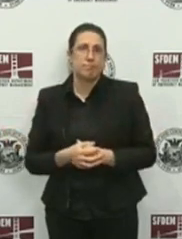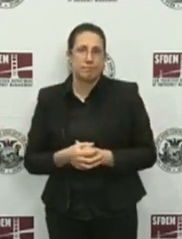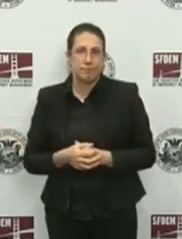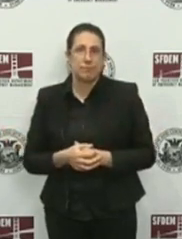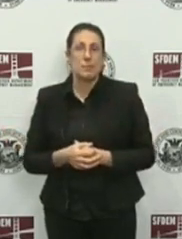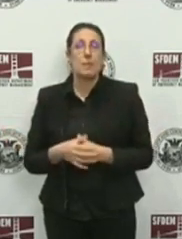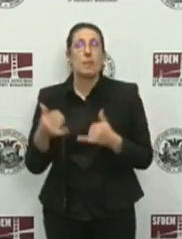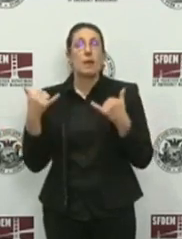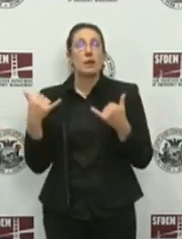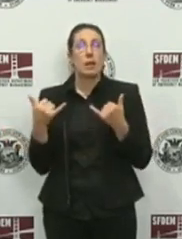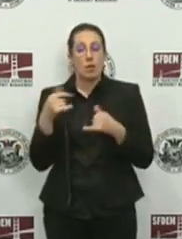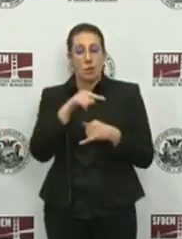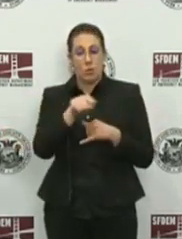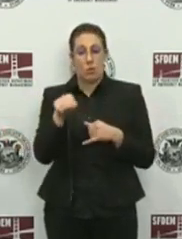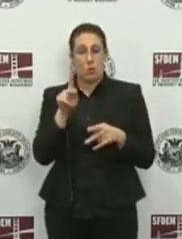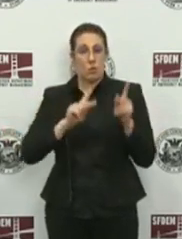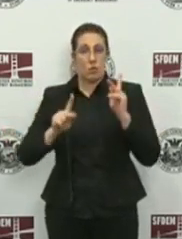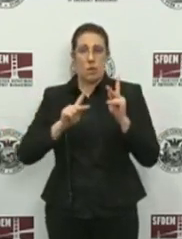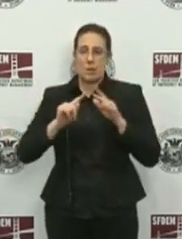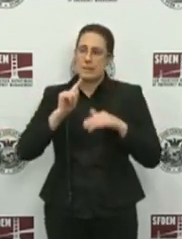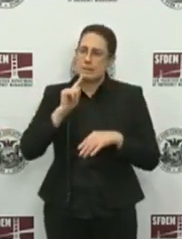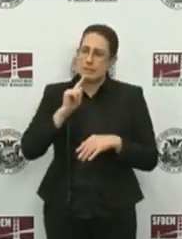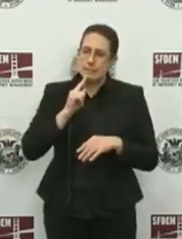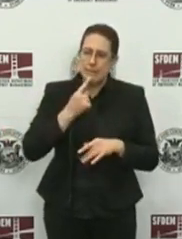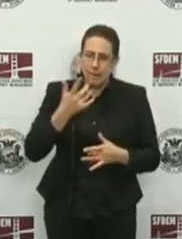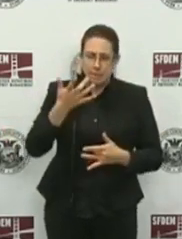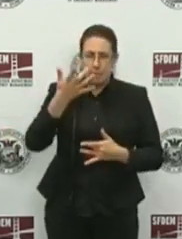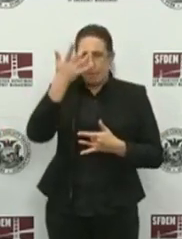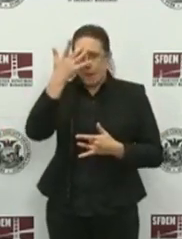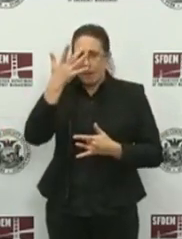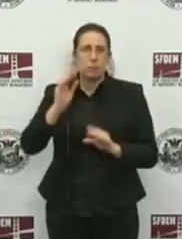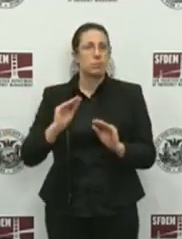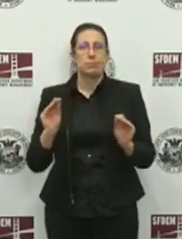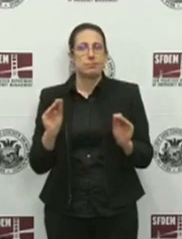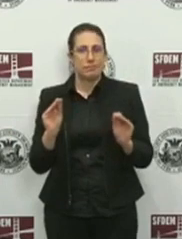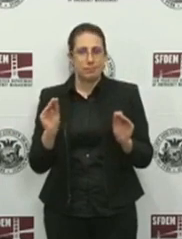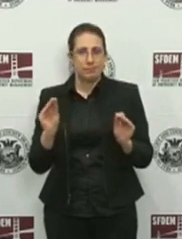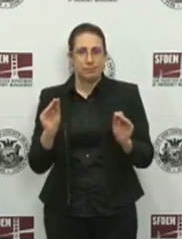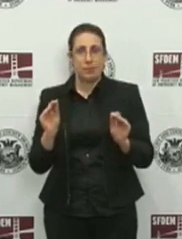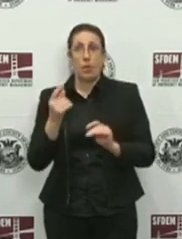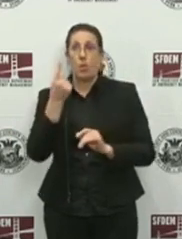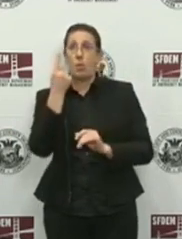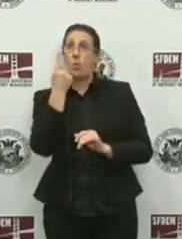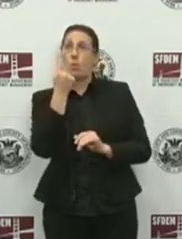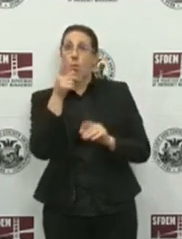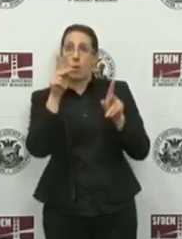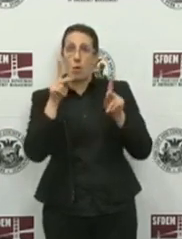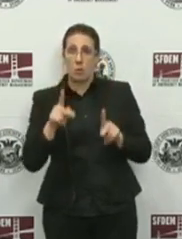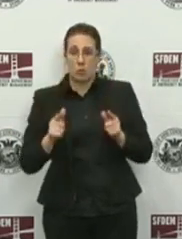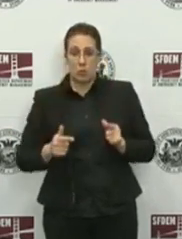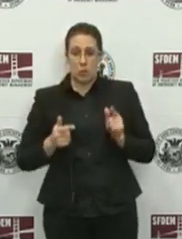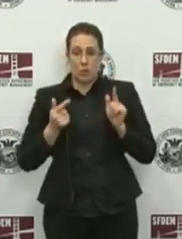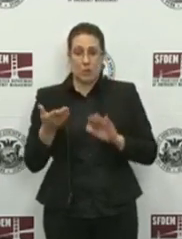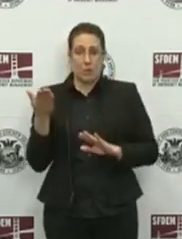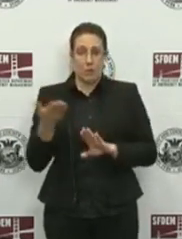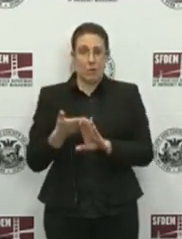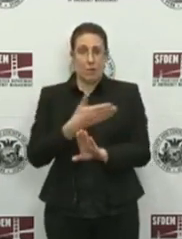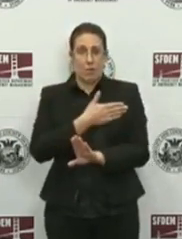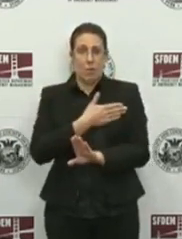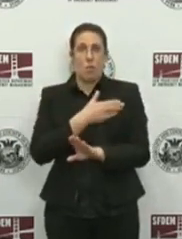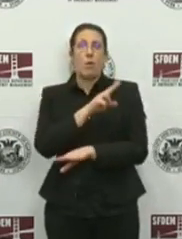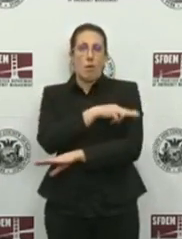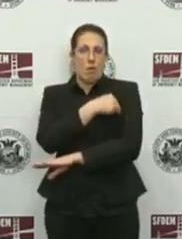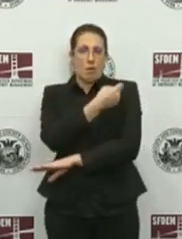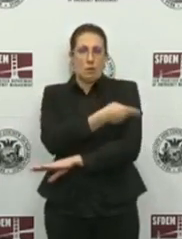none of these people are seriously ill. One former guest of the shelter is in the